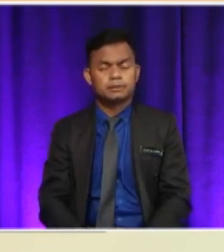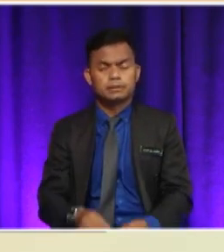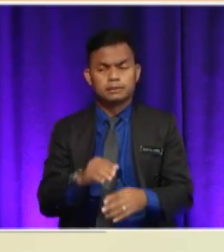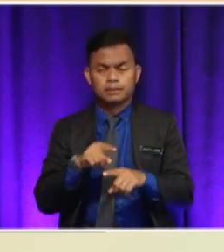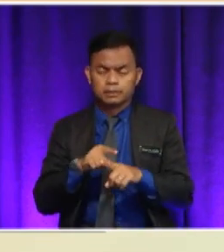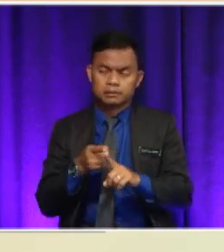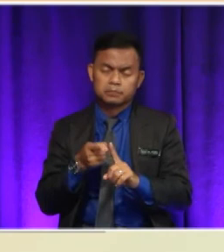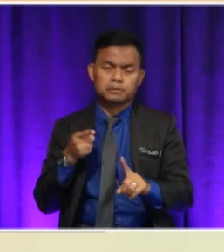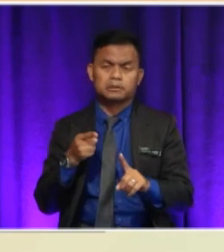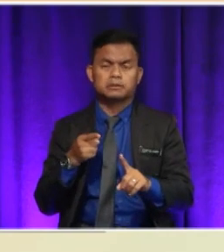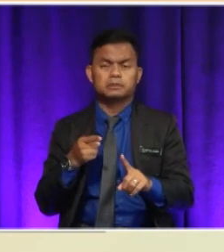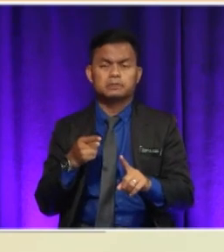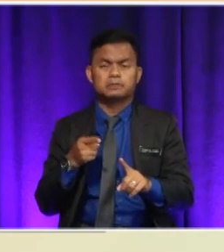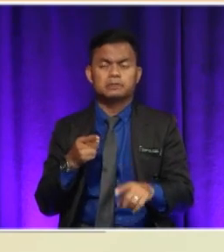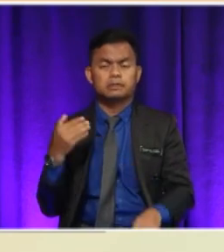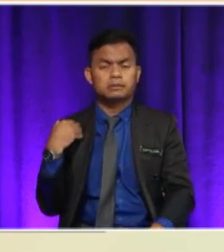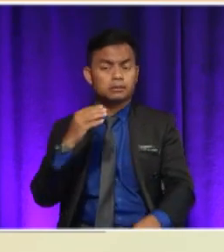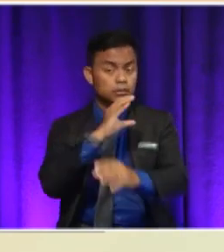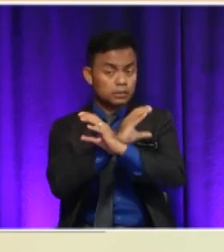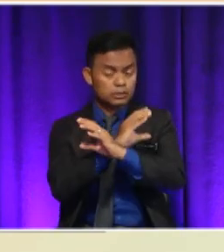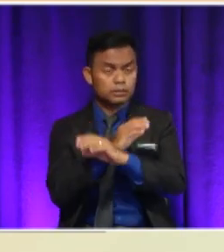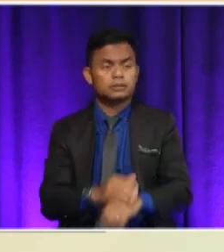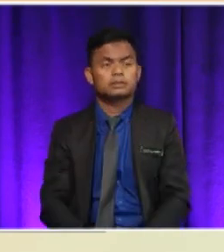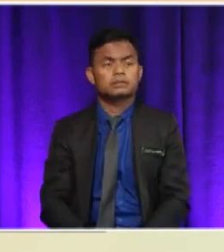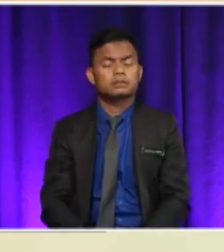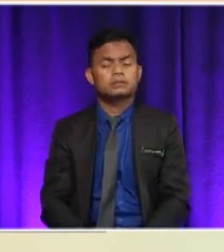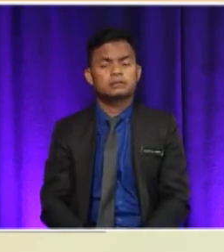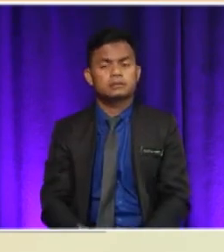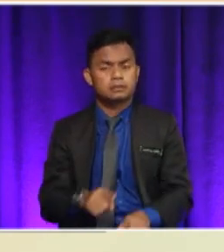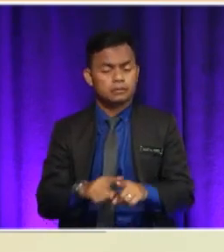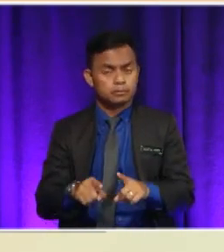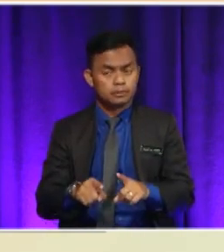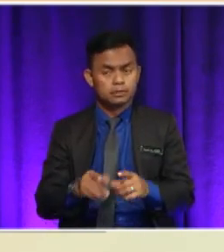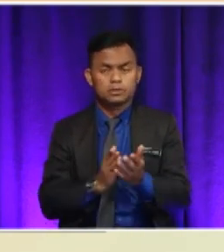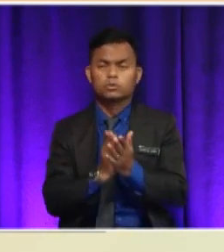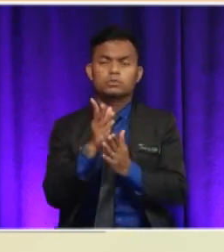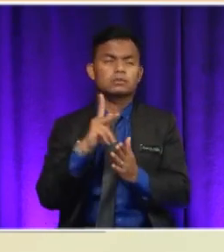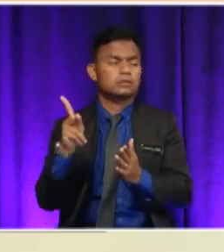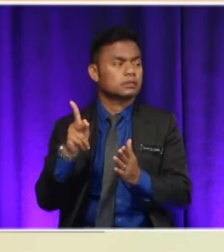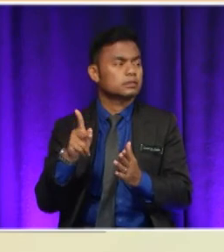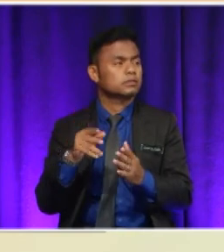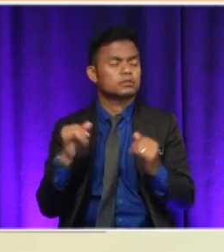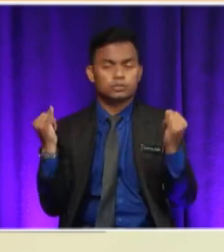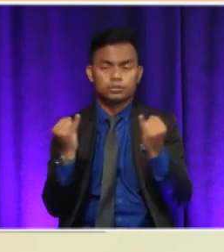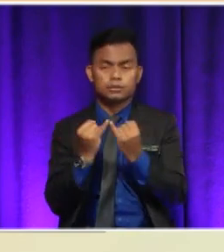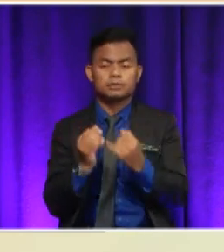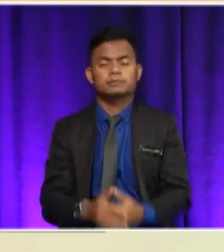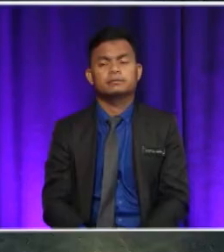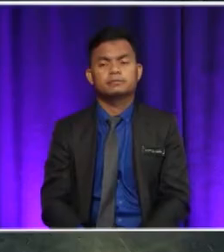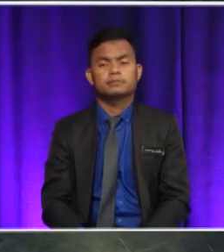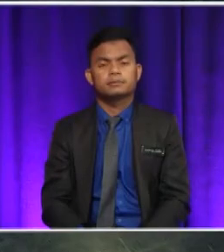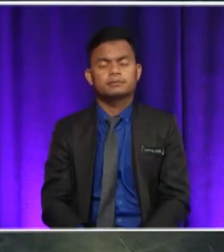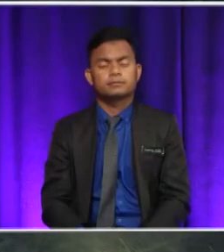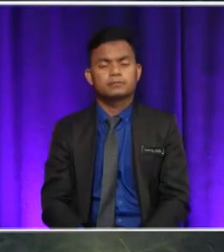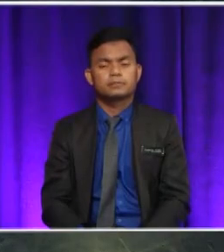despite having people chasing you with knives and guns, he still went on the journey. That is true, that is true, teacher Liana. And I